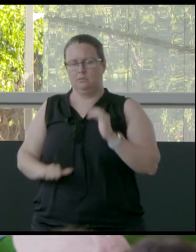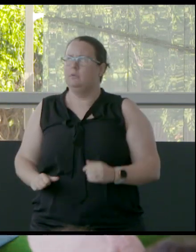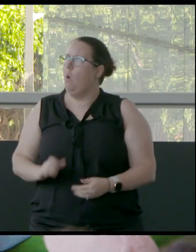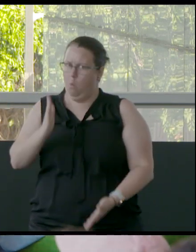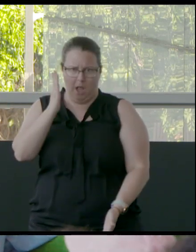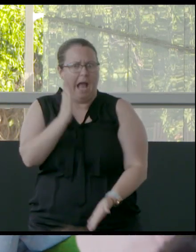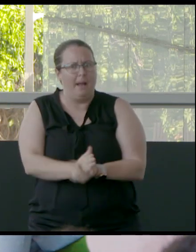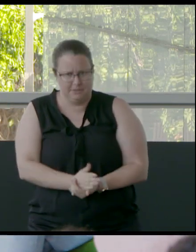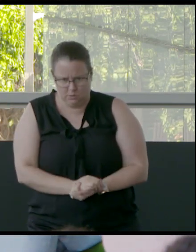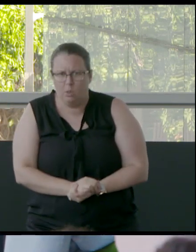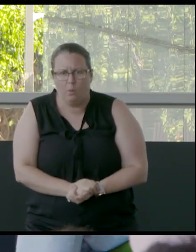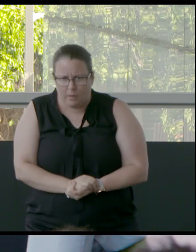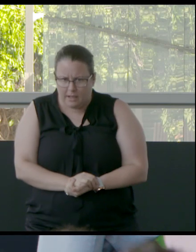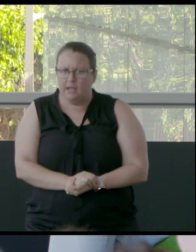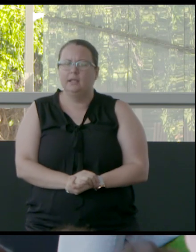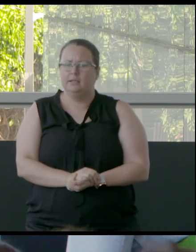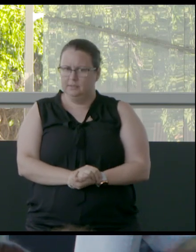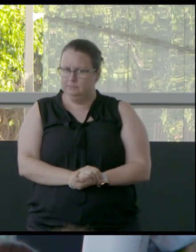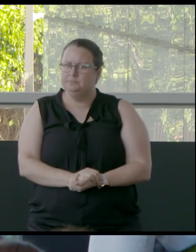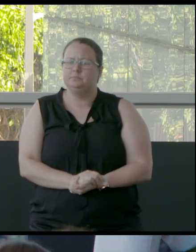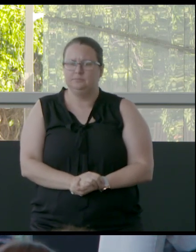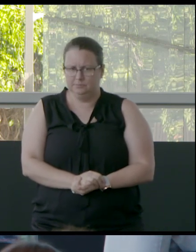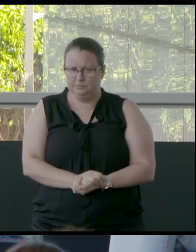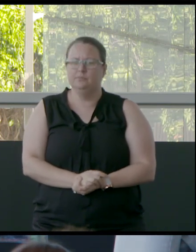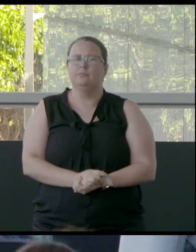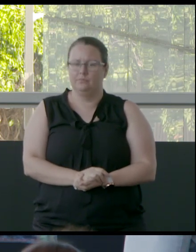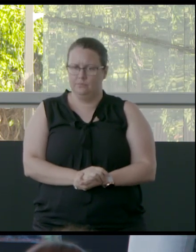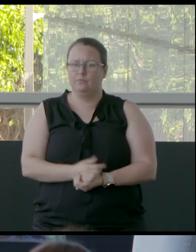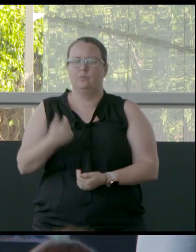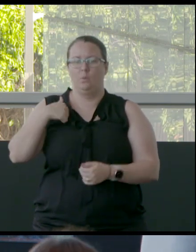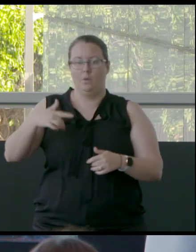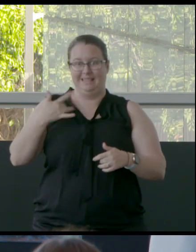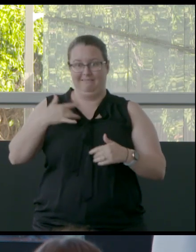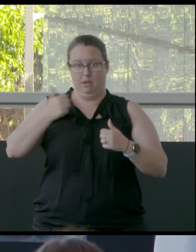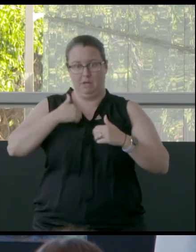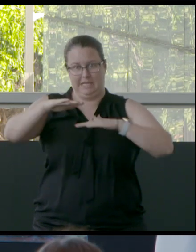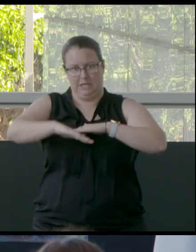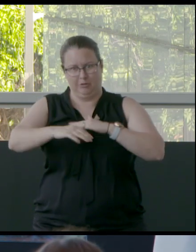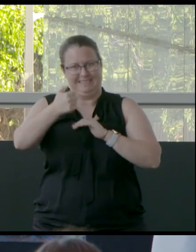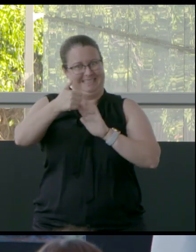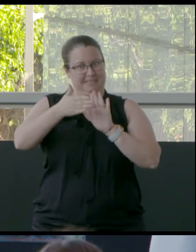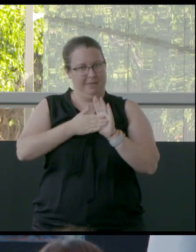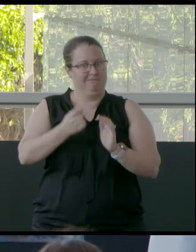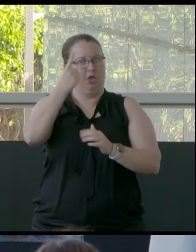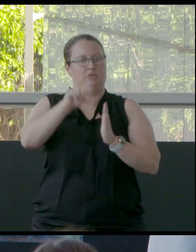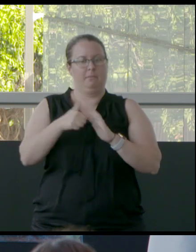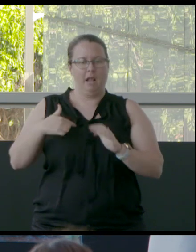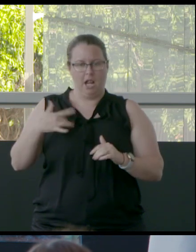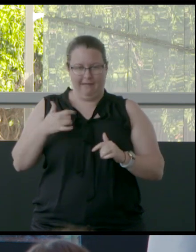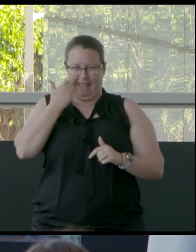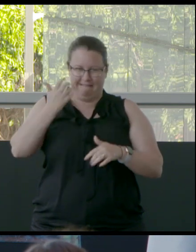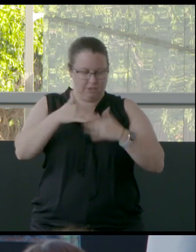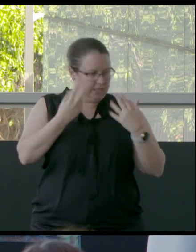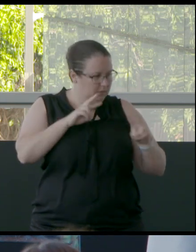Absolutely. Like, especially after living on country for six months for the first time in my life and being there every day